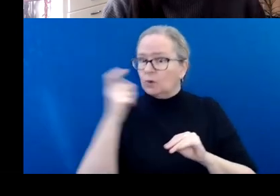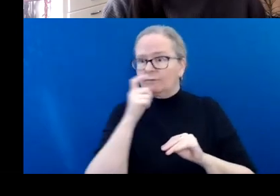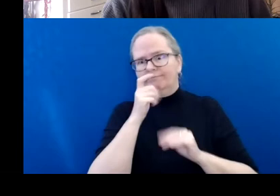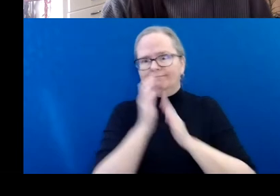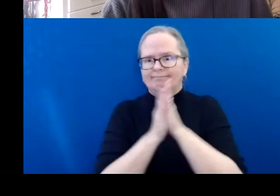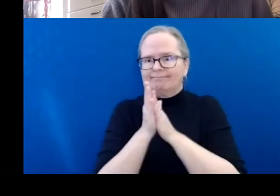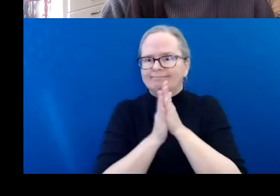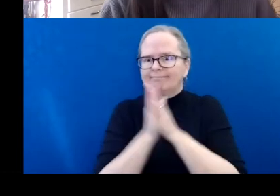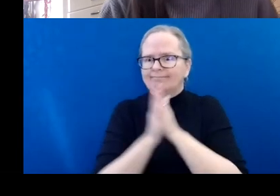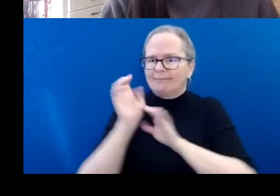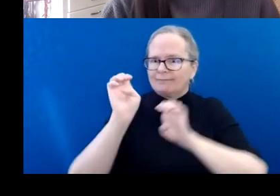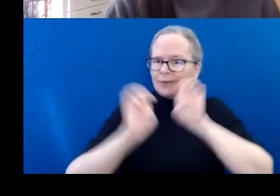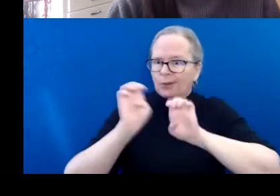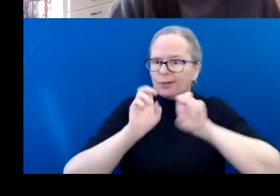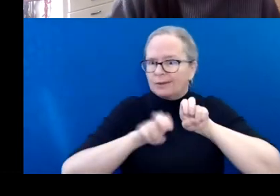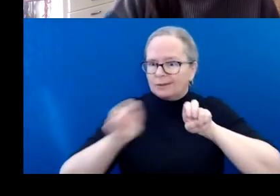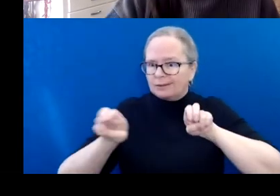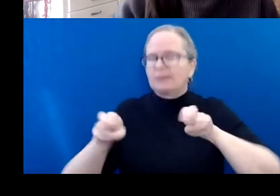or you can send us an email.